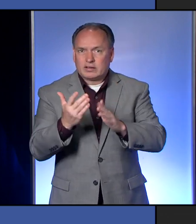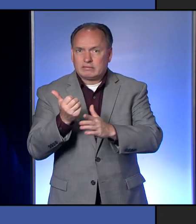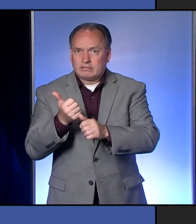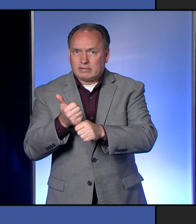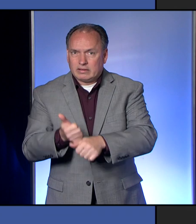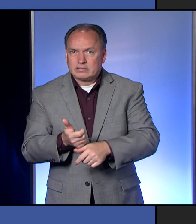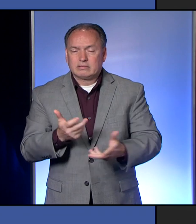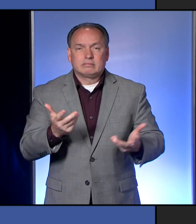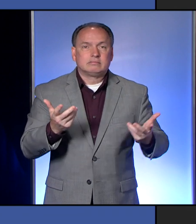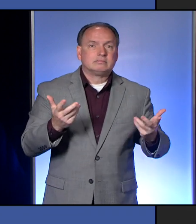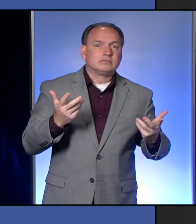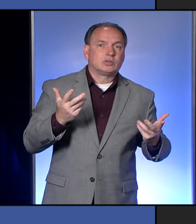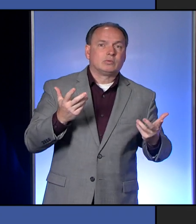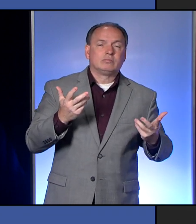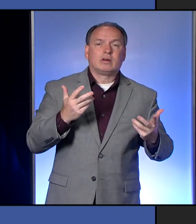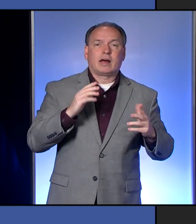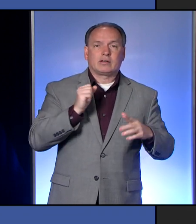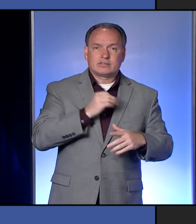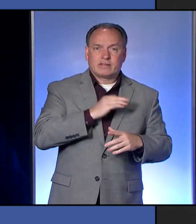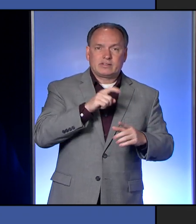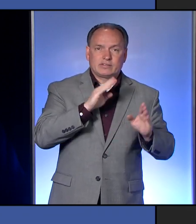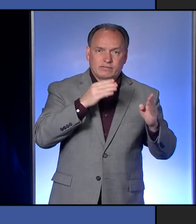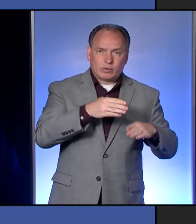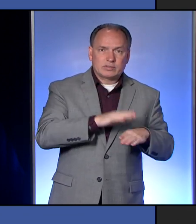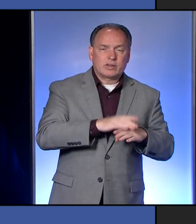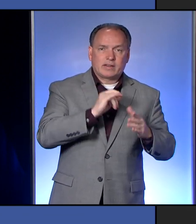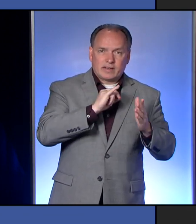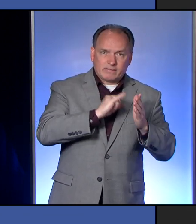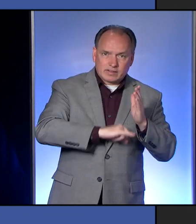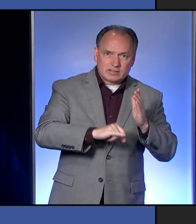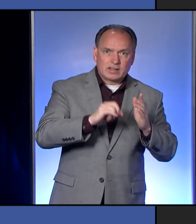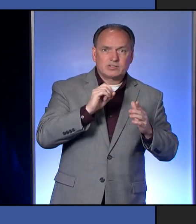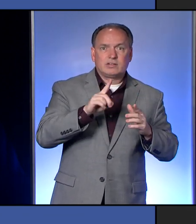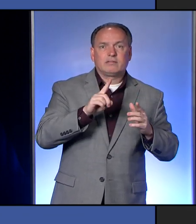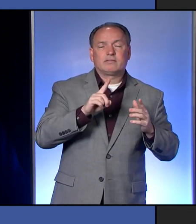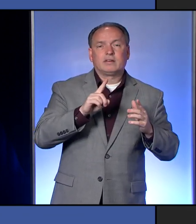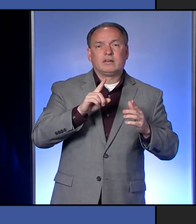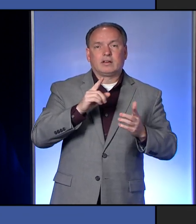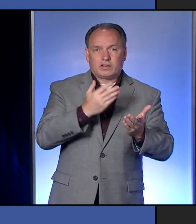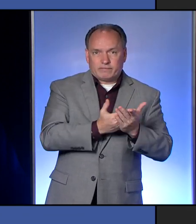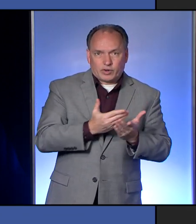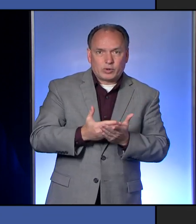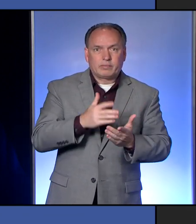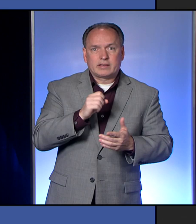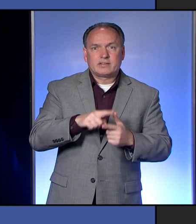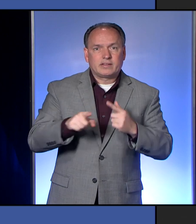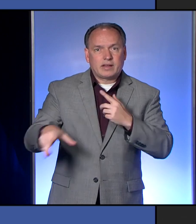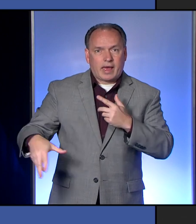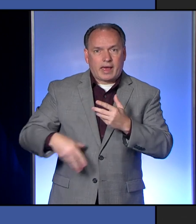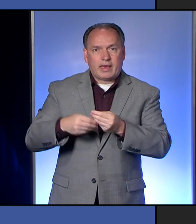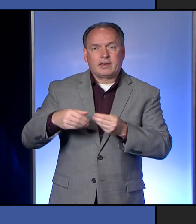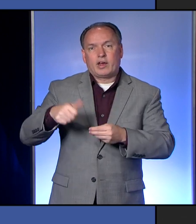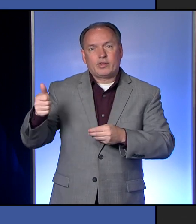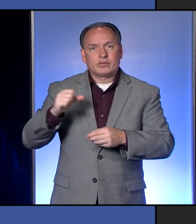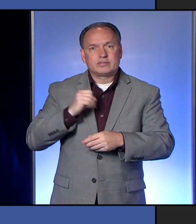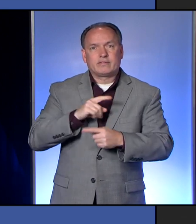needs to focus on doing the investigations of the confirmed cases and then we're bringing in the additional staff to help support the contact